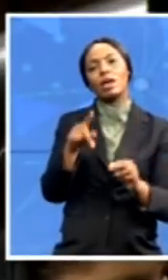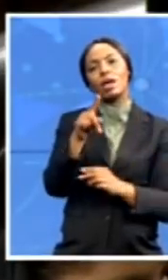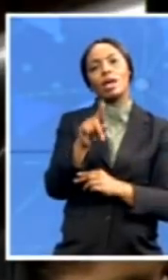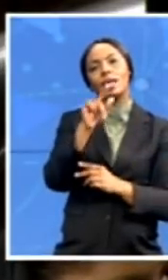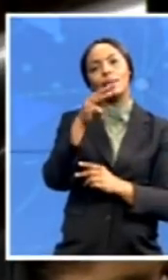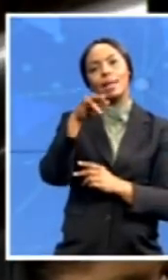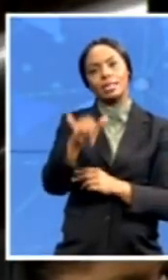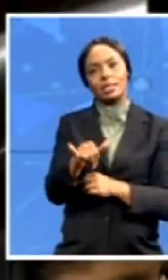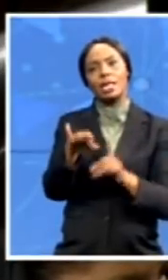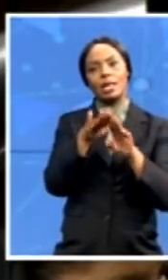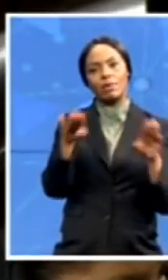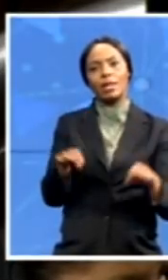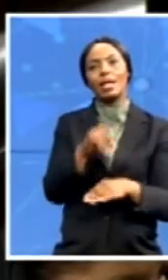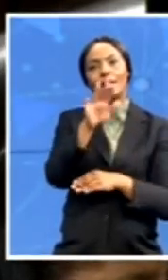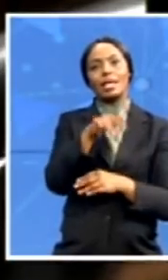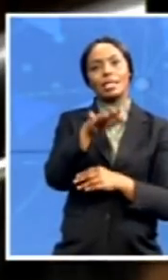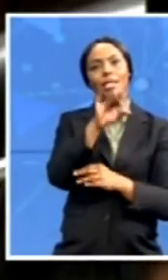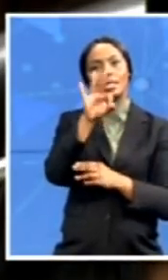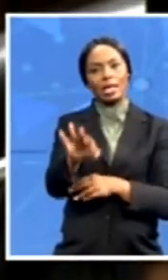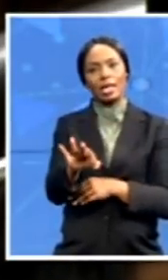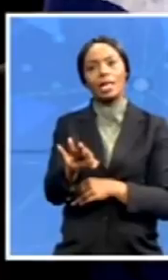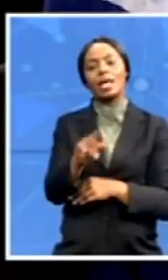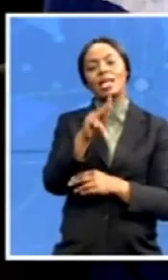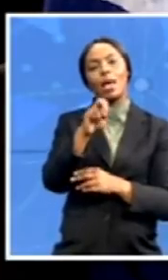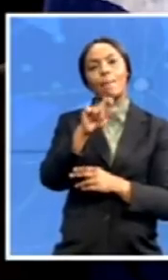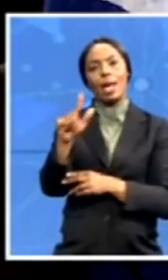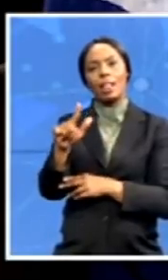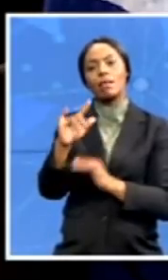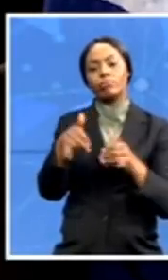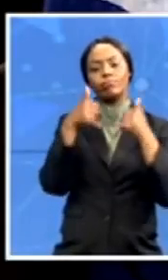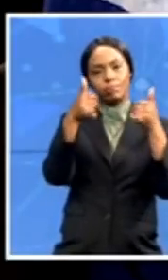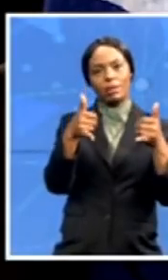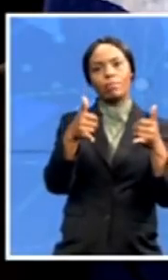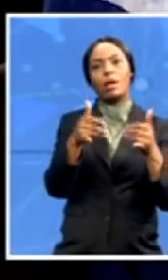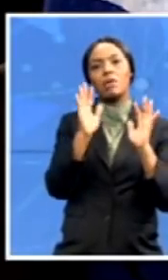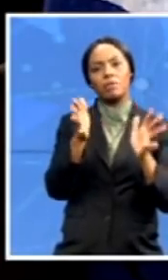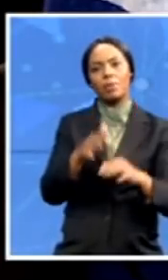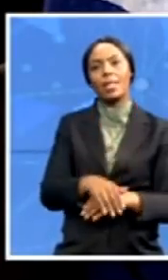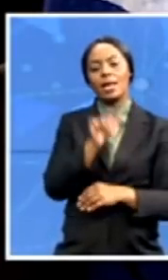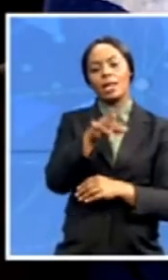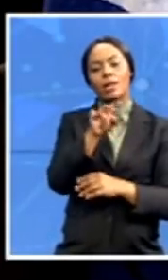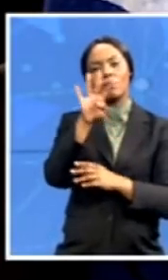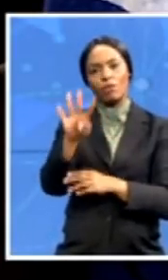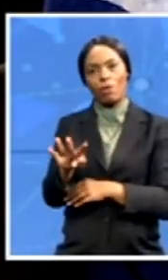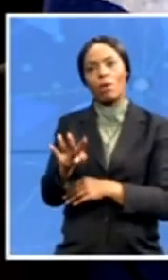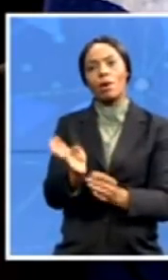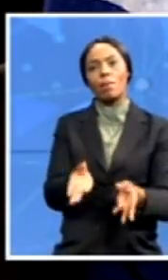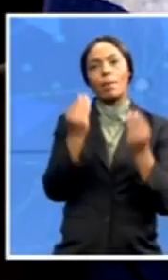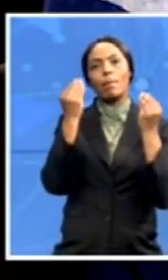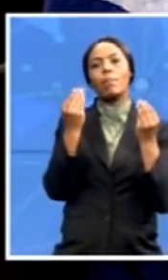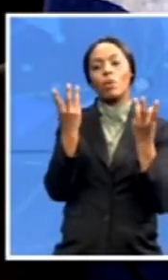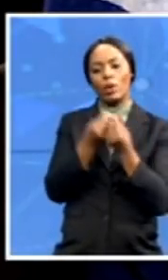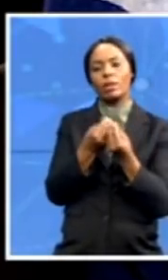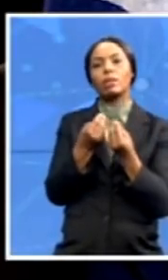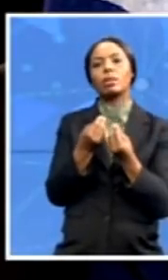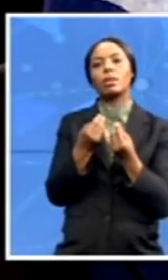Peace Prize. Nineteen ninety-four, Co-recipient with President Nelson Mandela as Newsmaker of